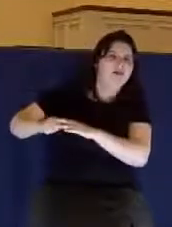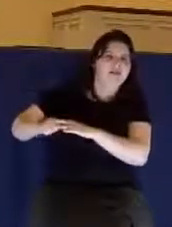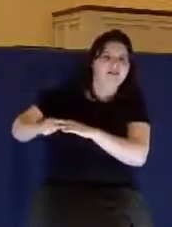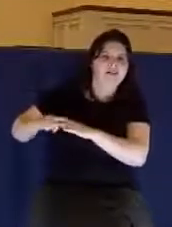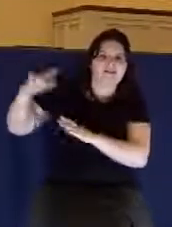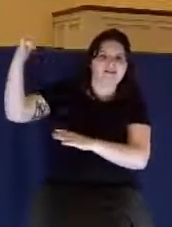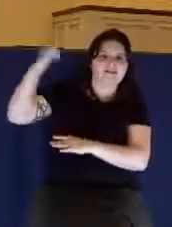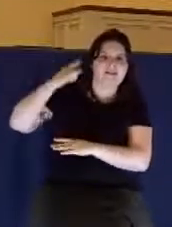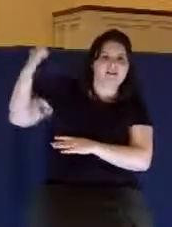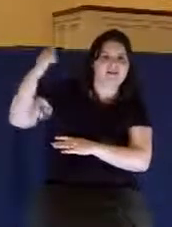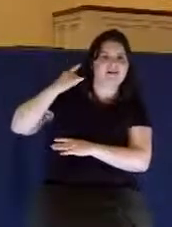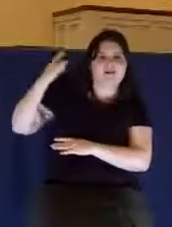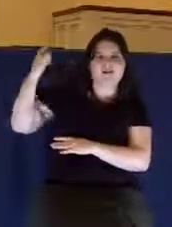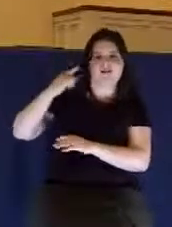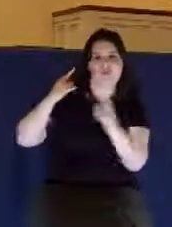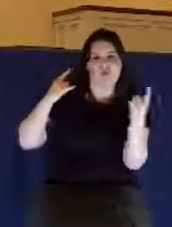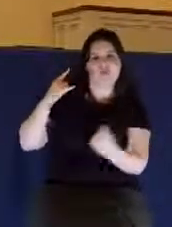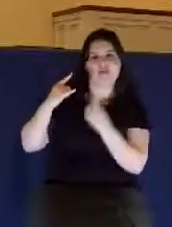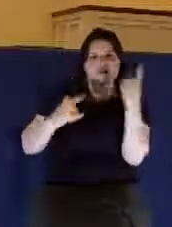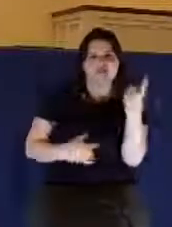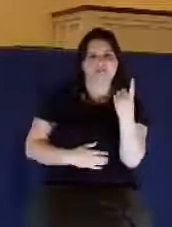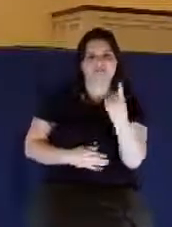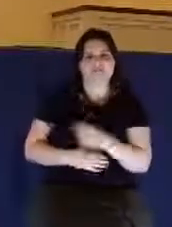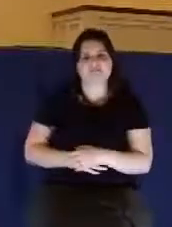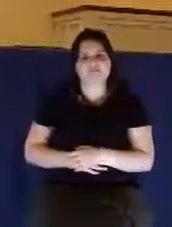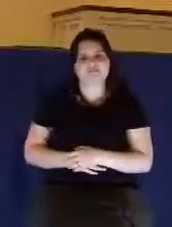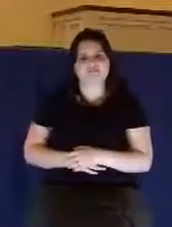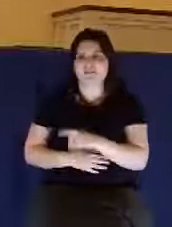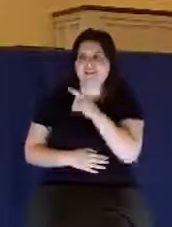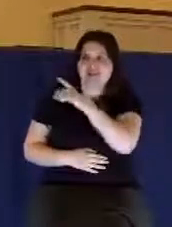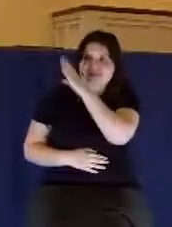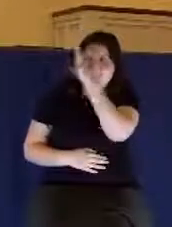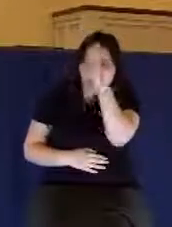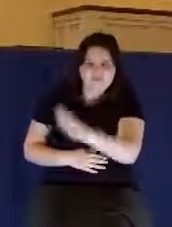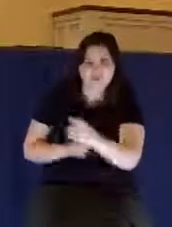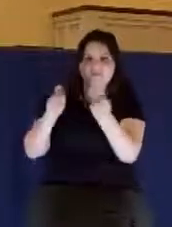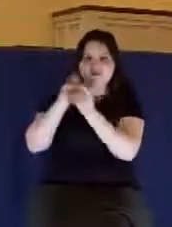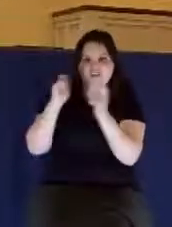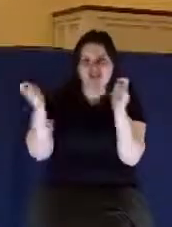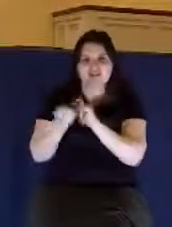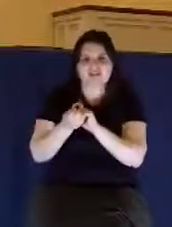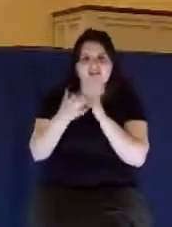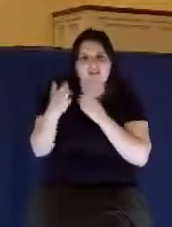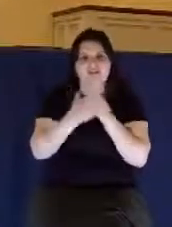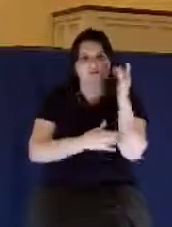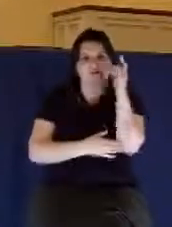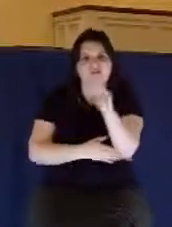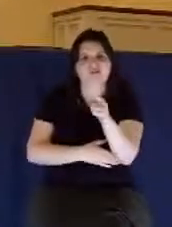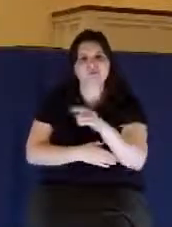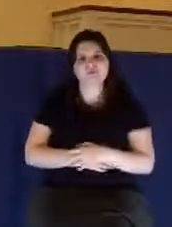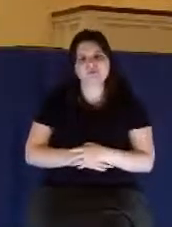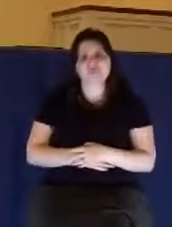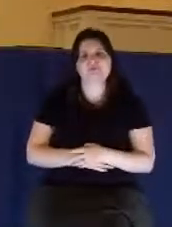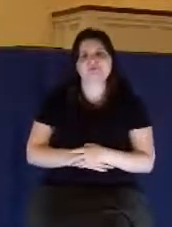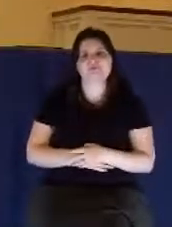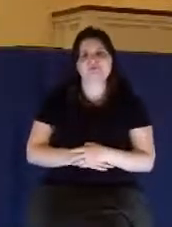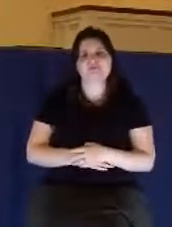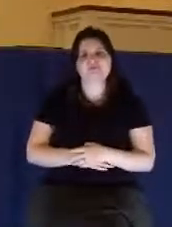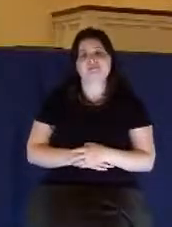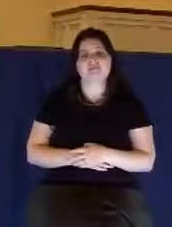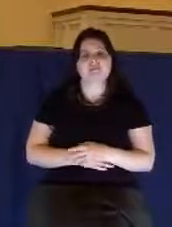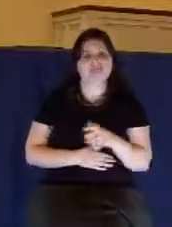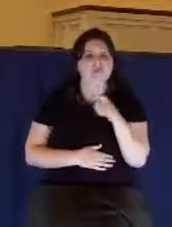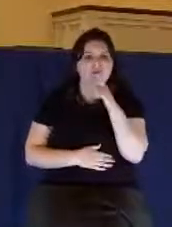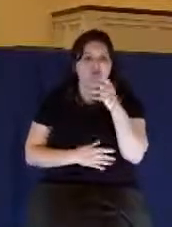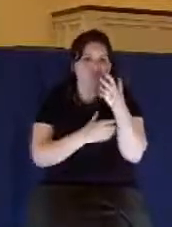always shining. He does not change towards you. And so don't believe the